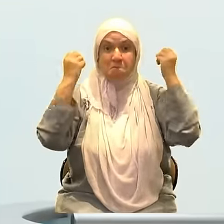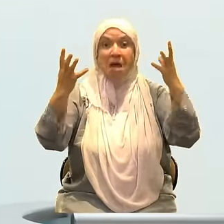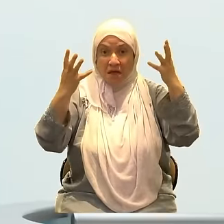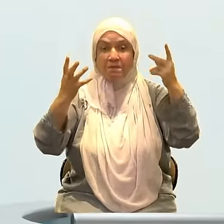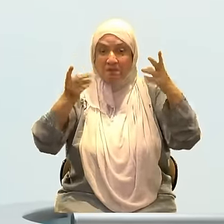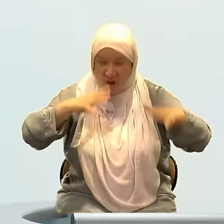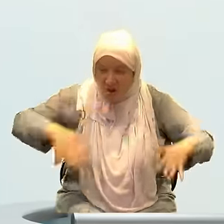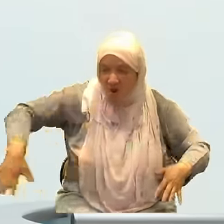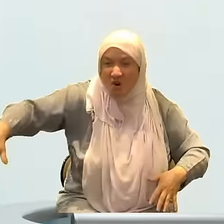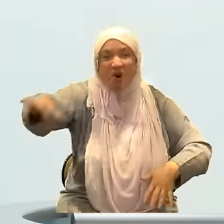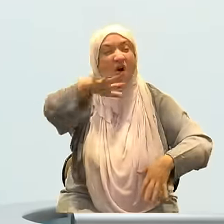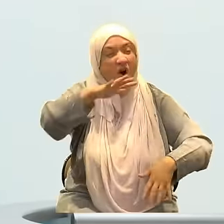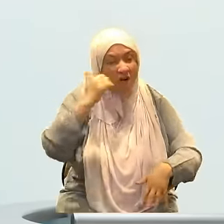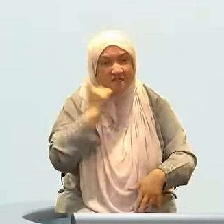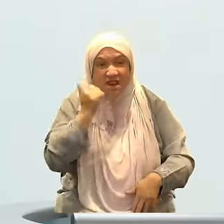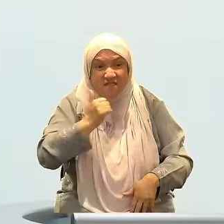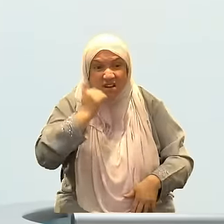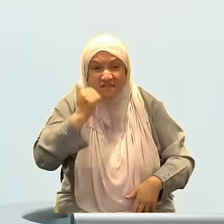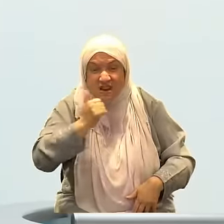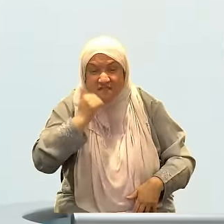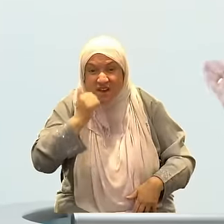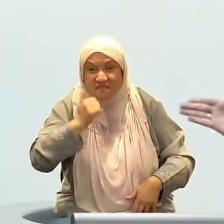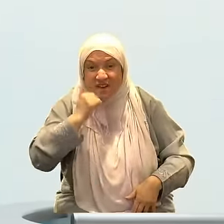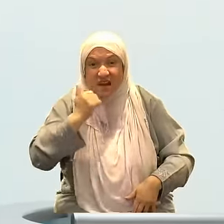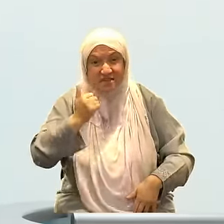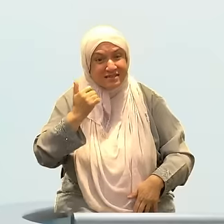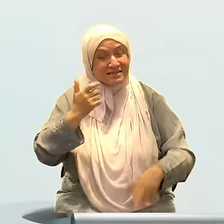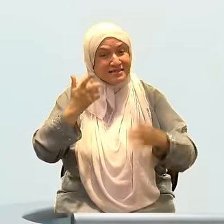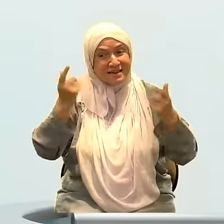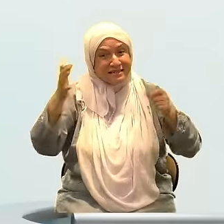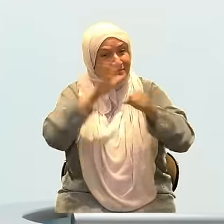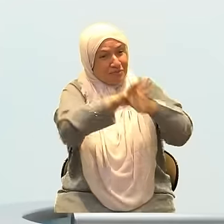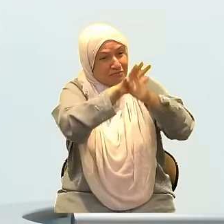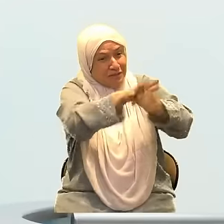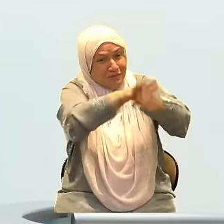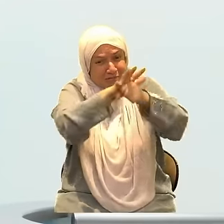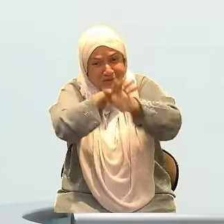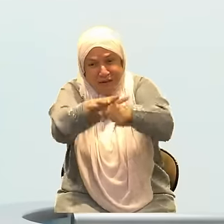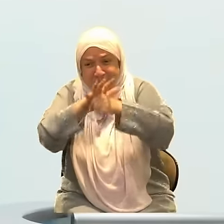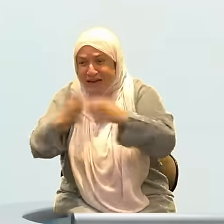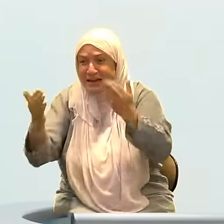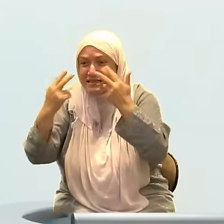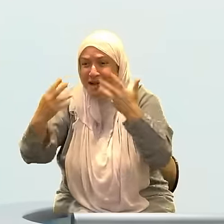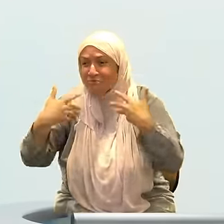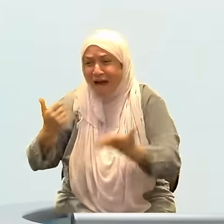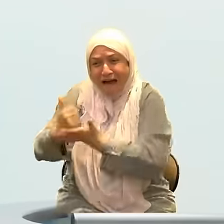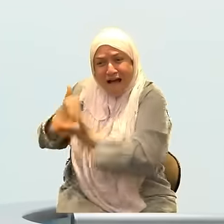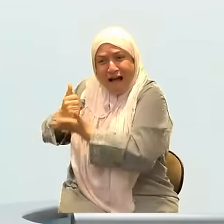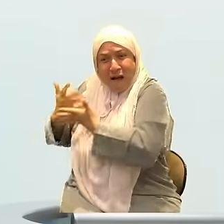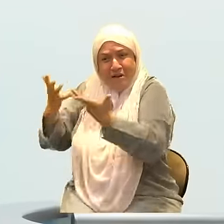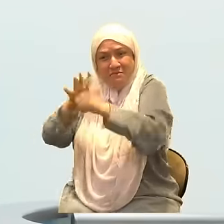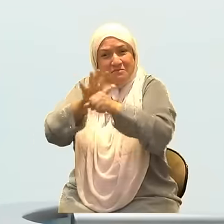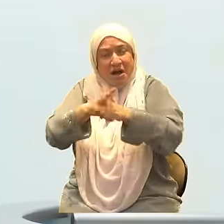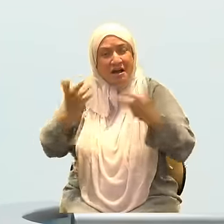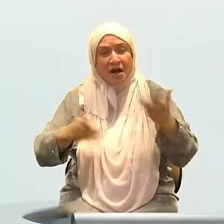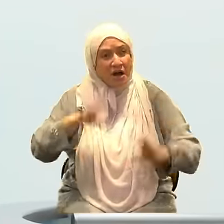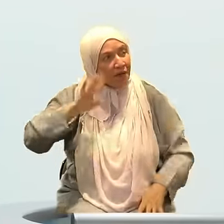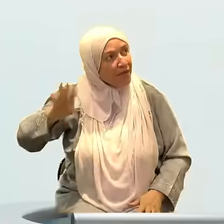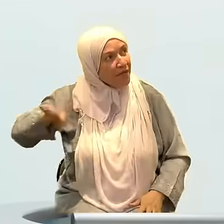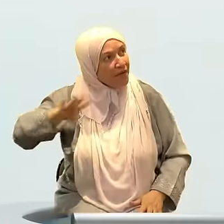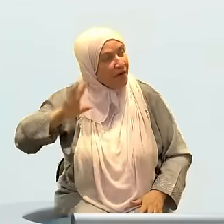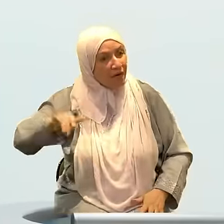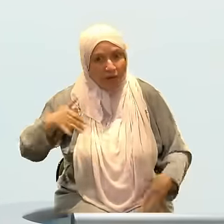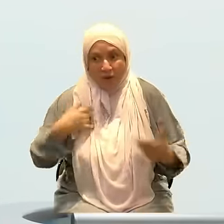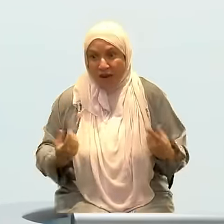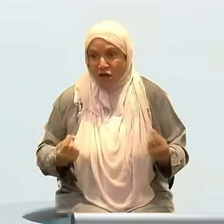protests, they see the news, they flip and say, you know what, I'm just getting home from work today. And I just want to watch something that's going to be entertaining. I'm